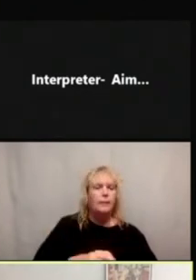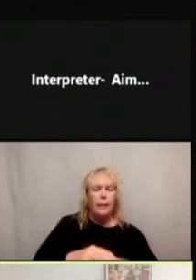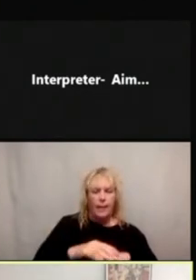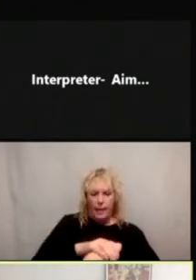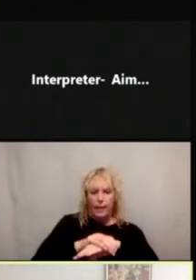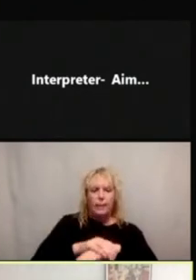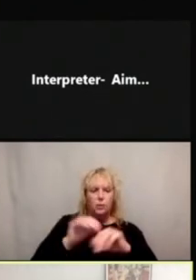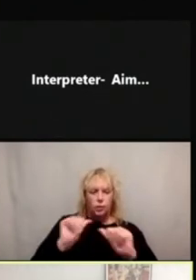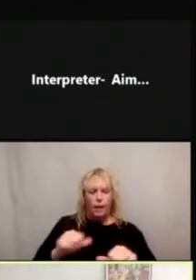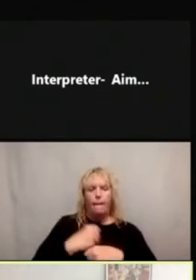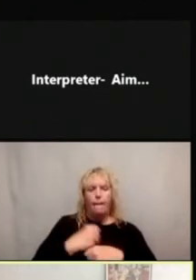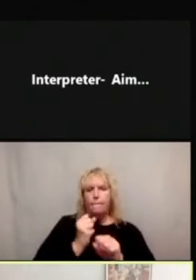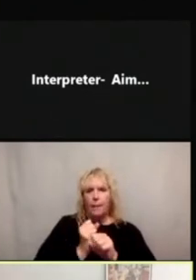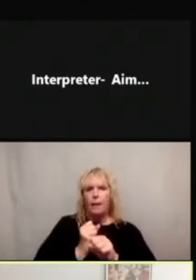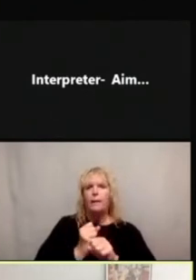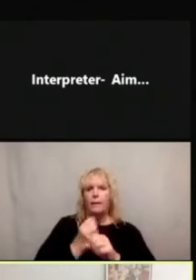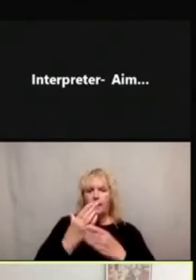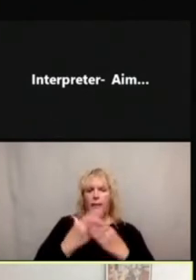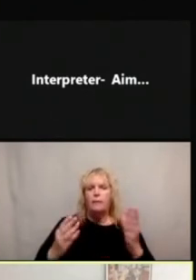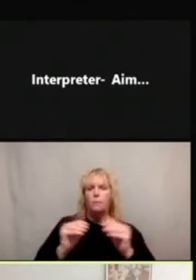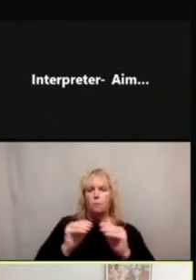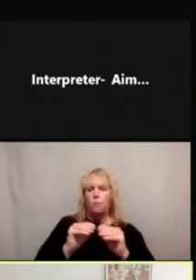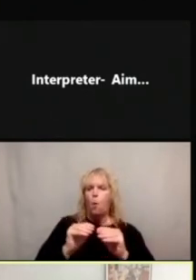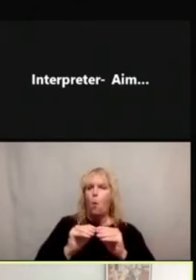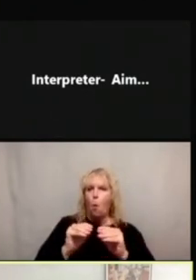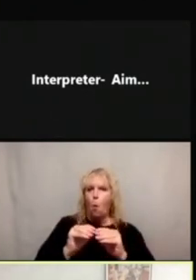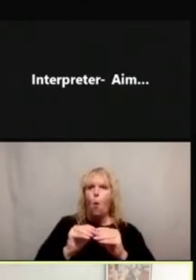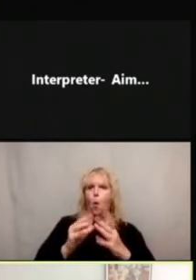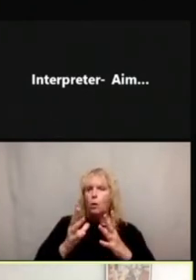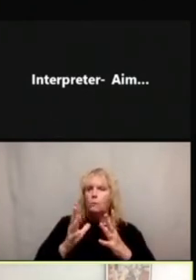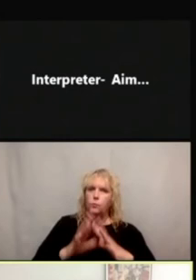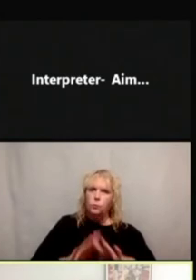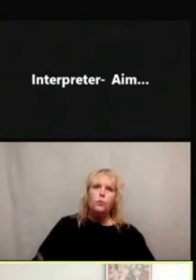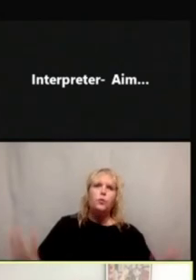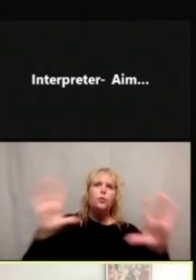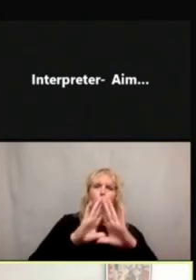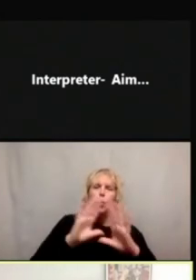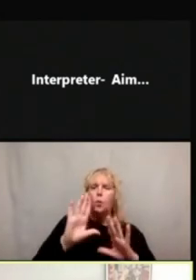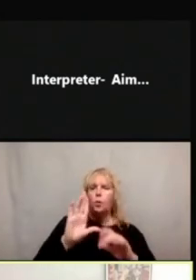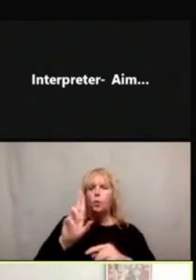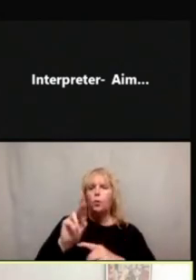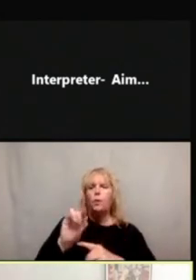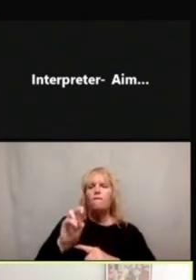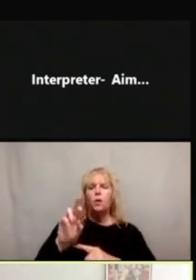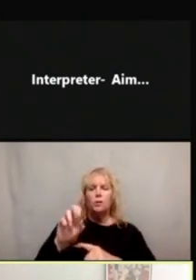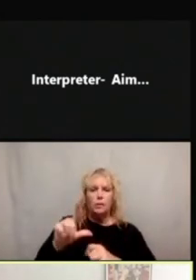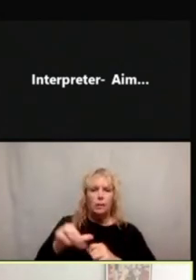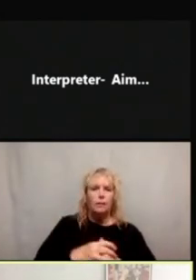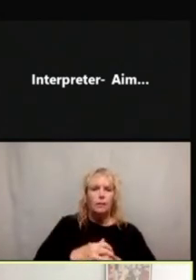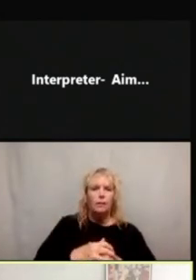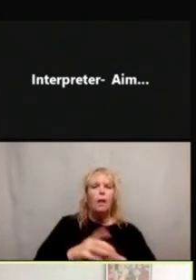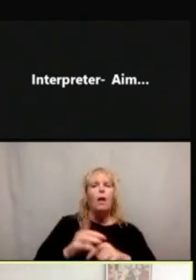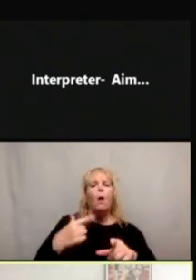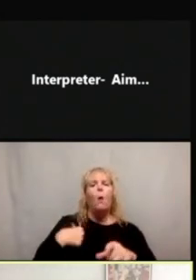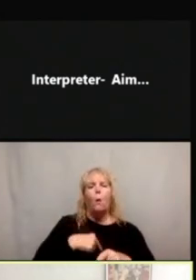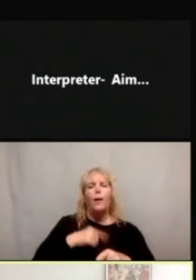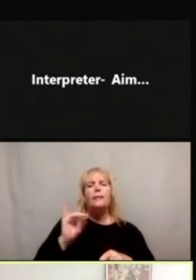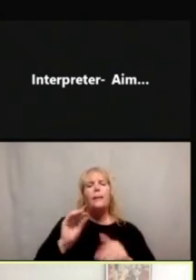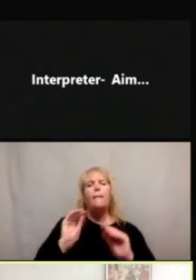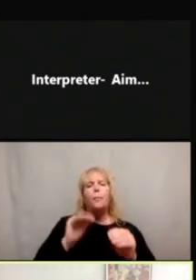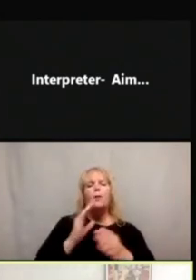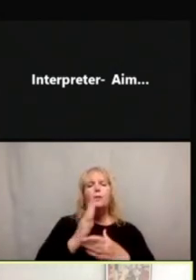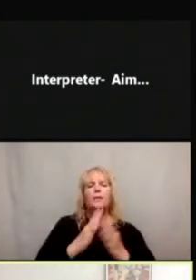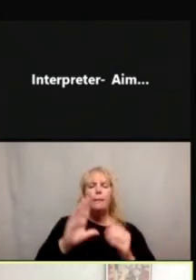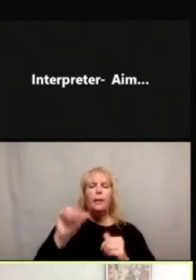more universal in some contexts. And next, we've included a couple of case studies to kind of